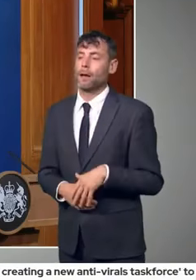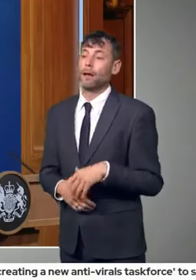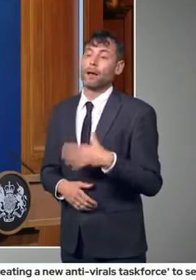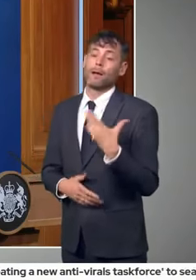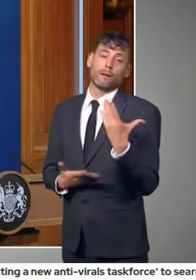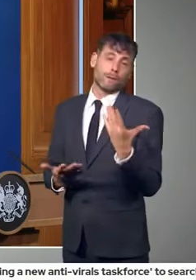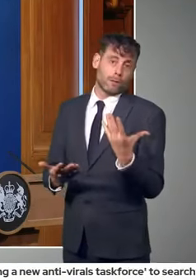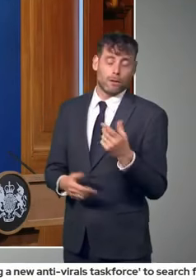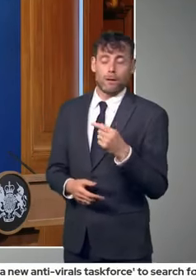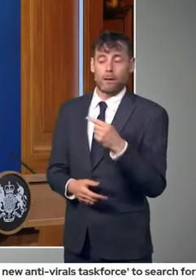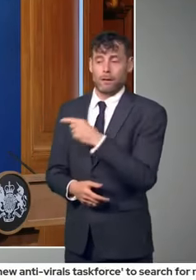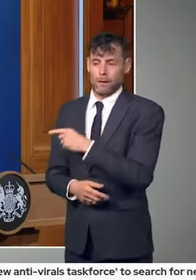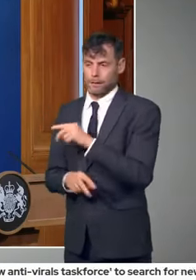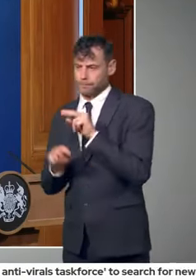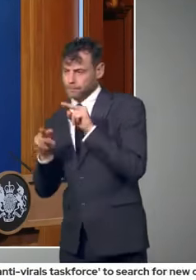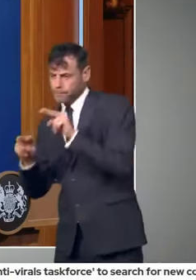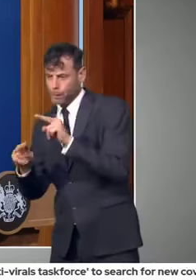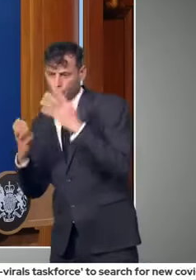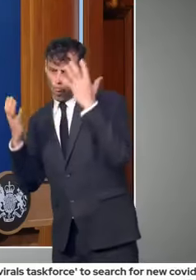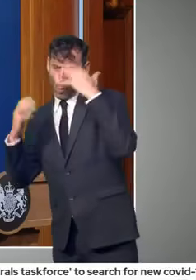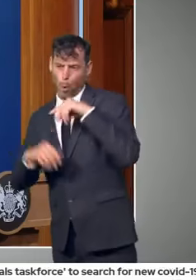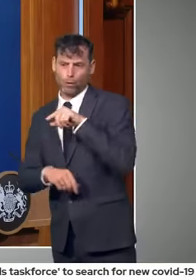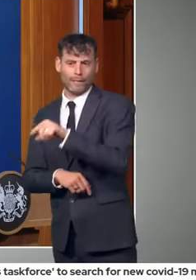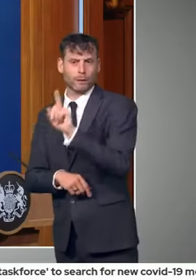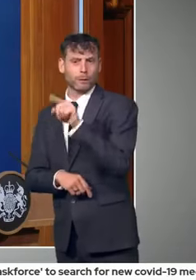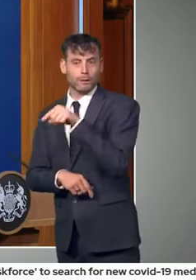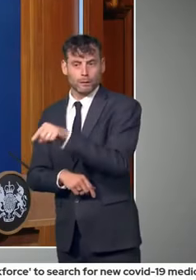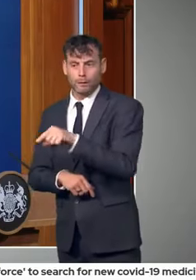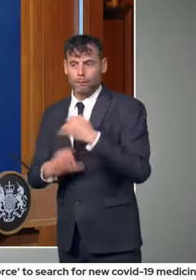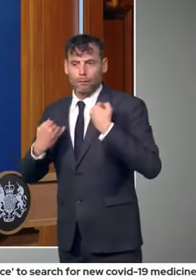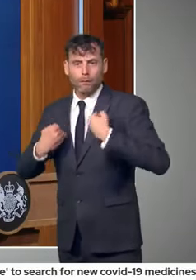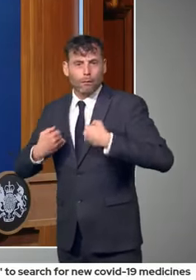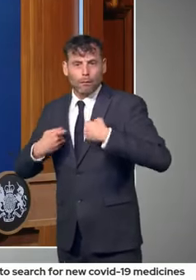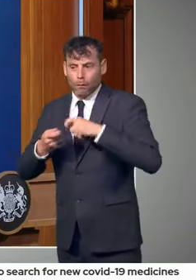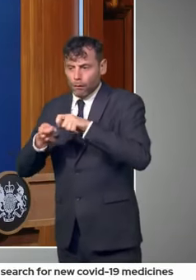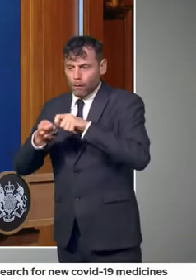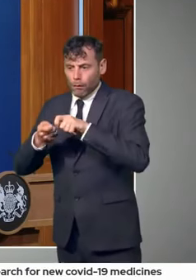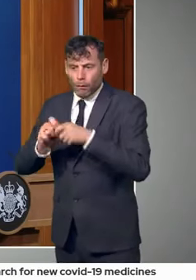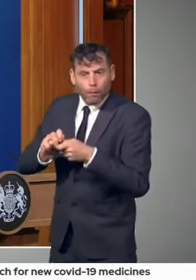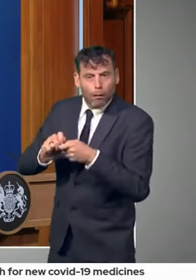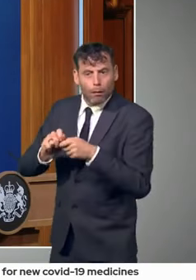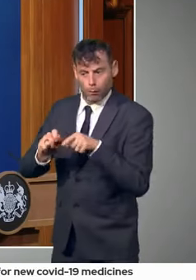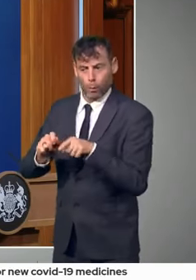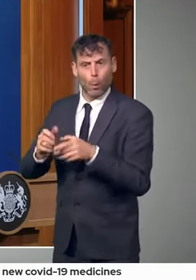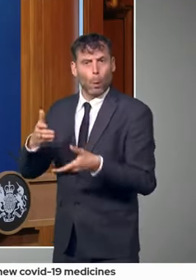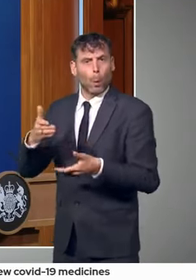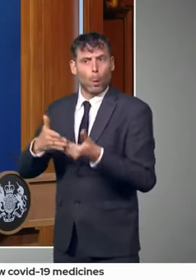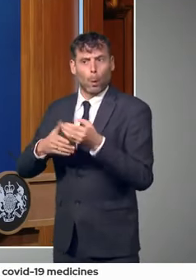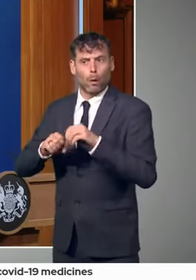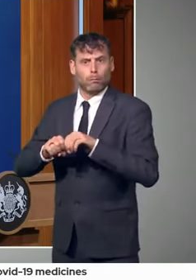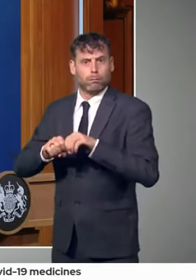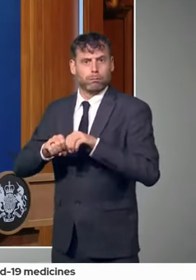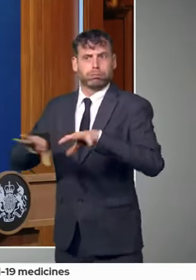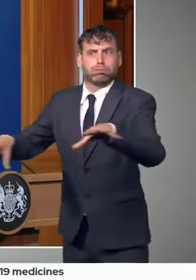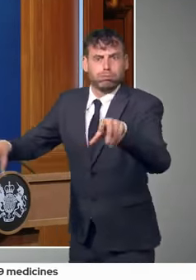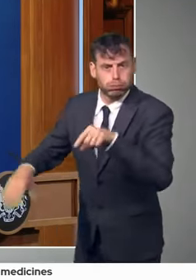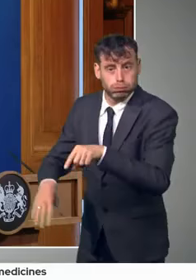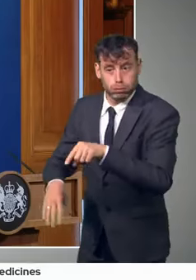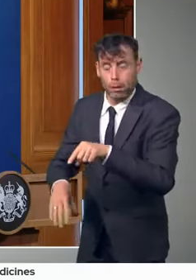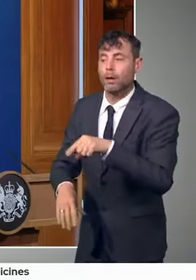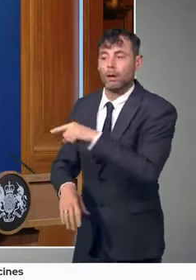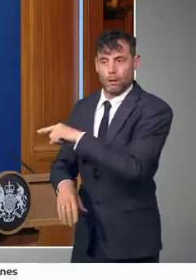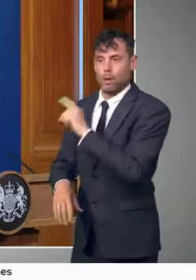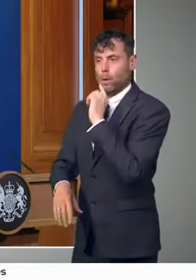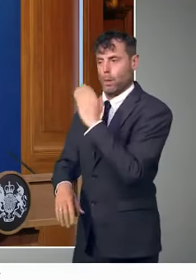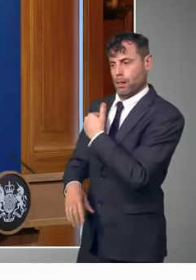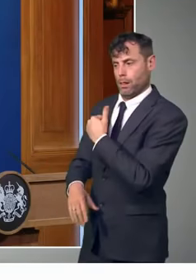disease is taking off rapidly in that country, or they have any other reason for concern, then it will move onto the red list